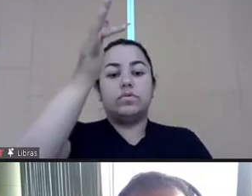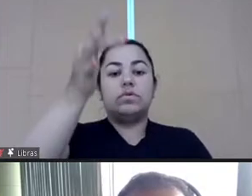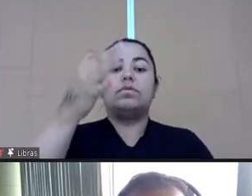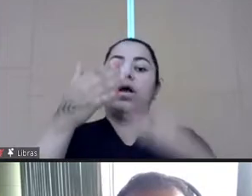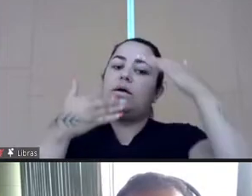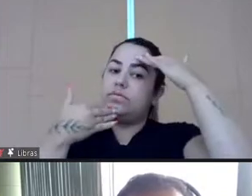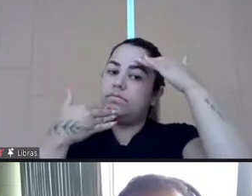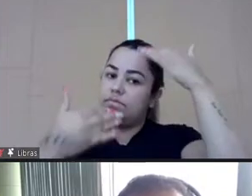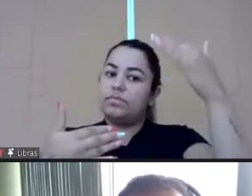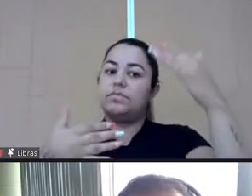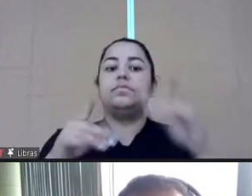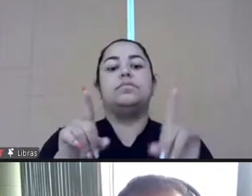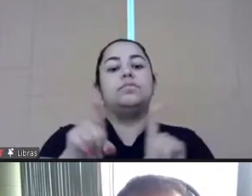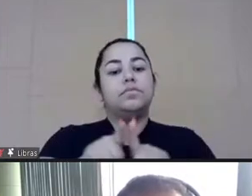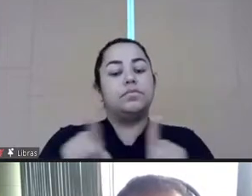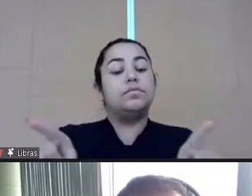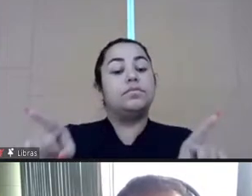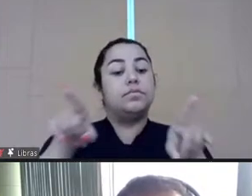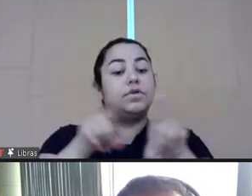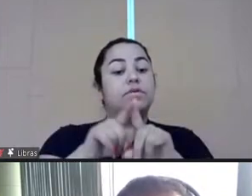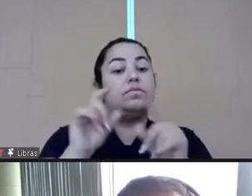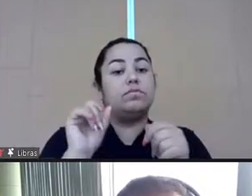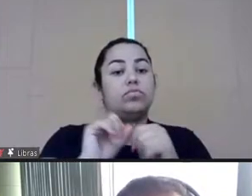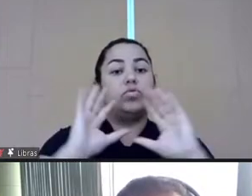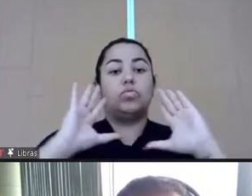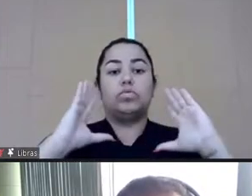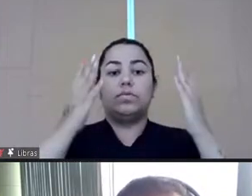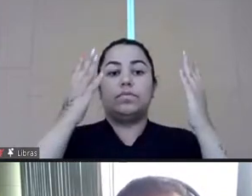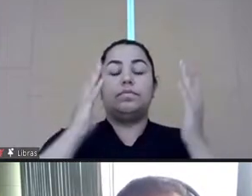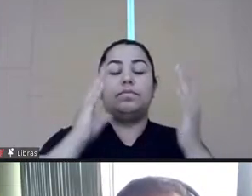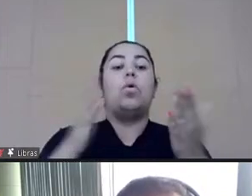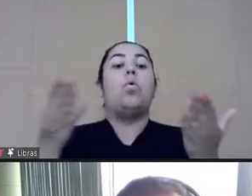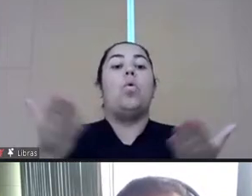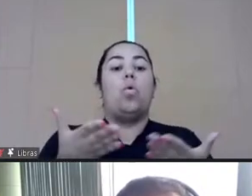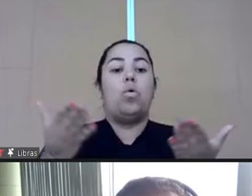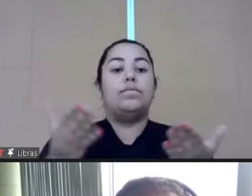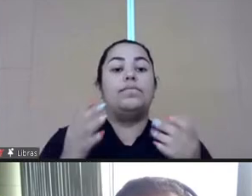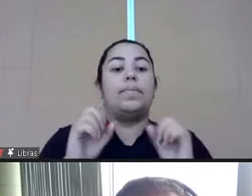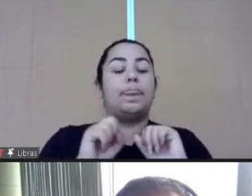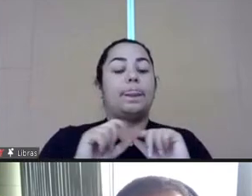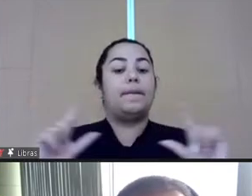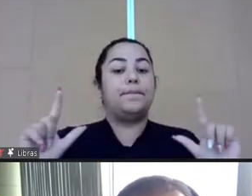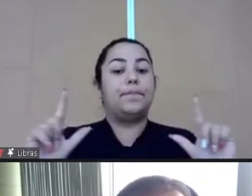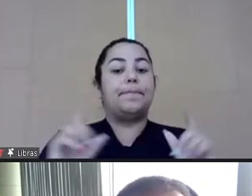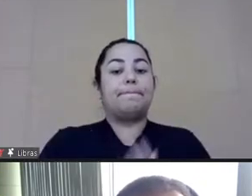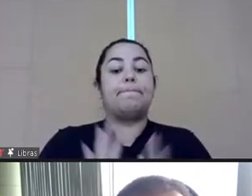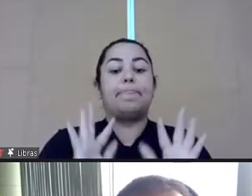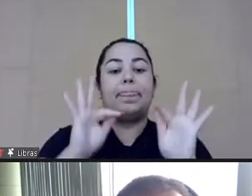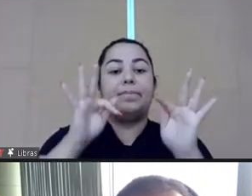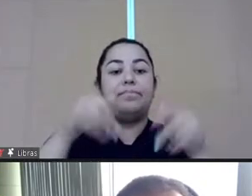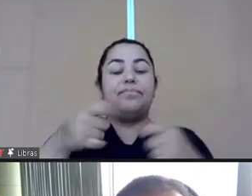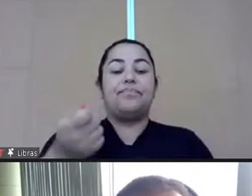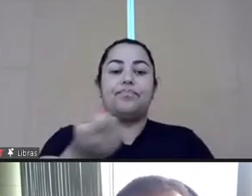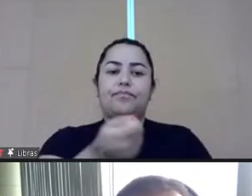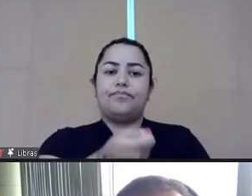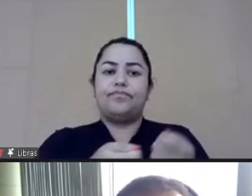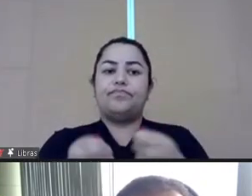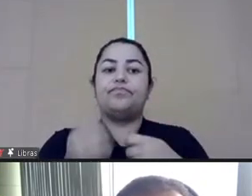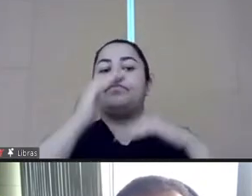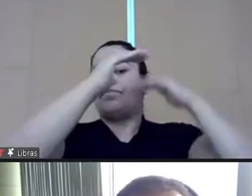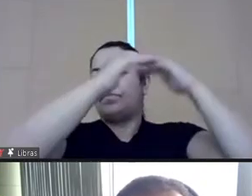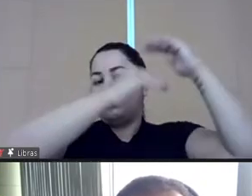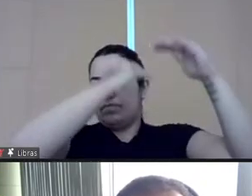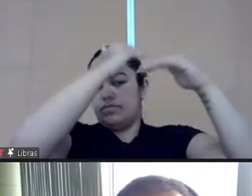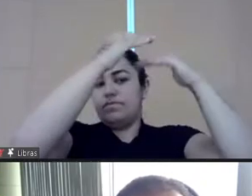recently and we thank you for your partnership. So today we're going to launch at the